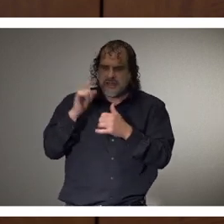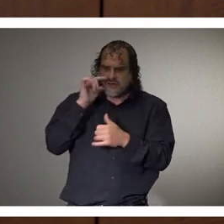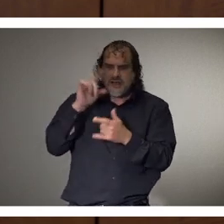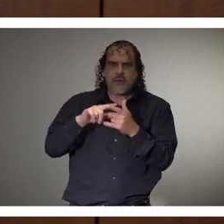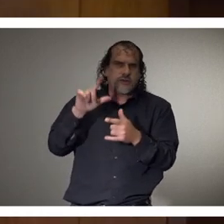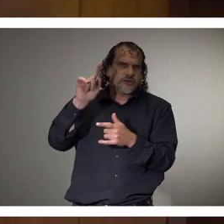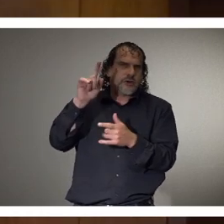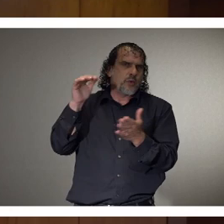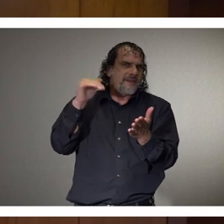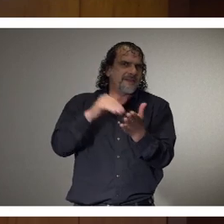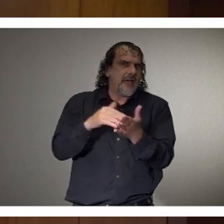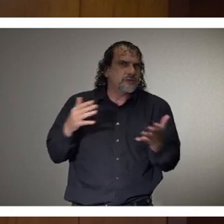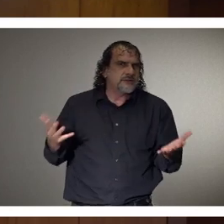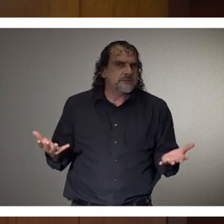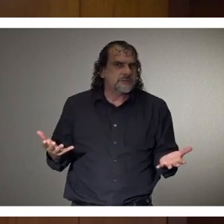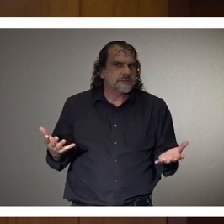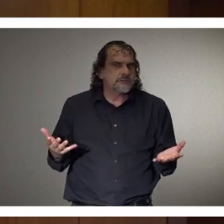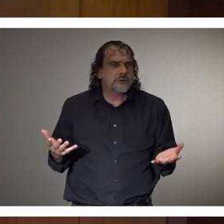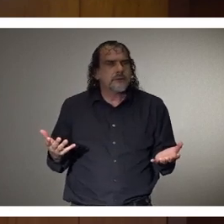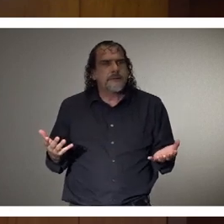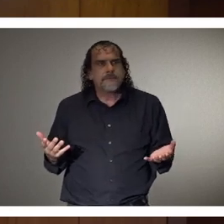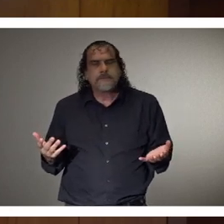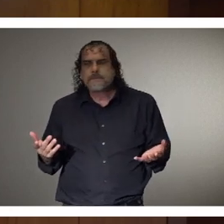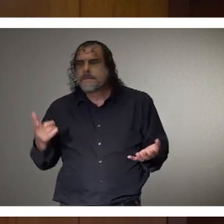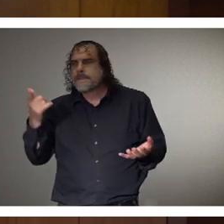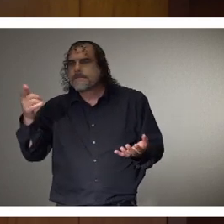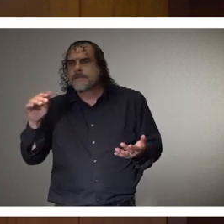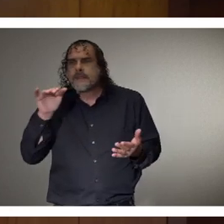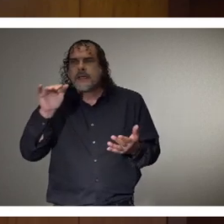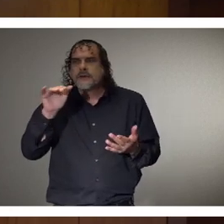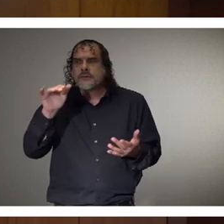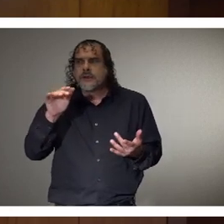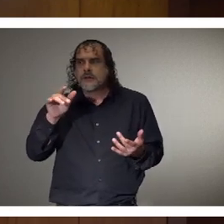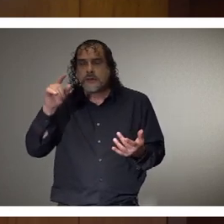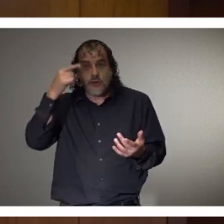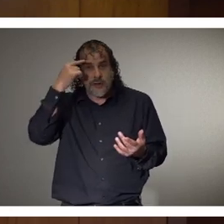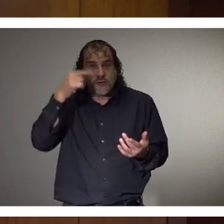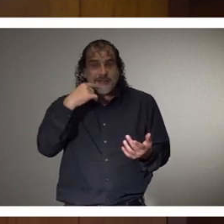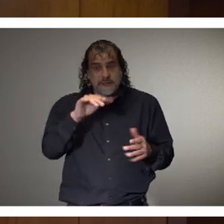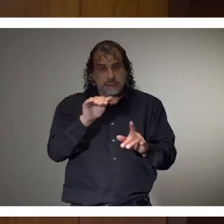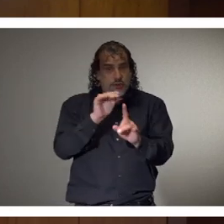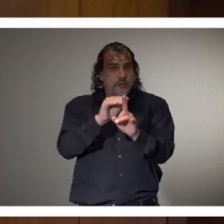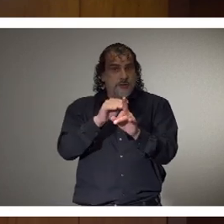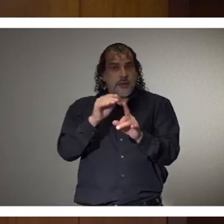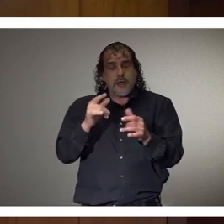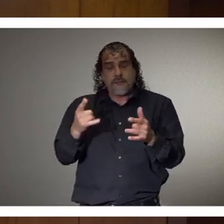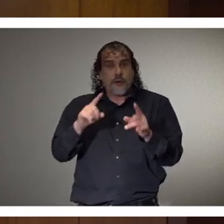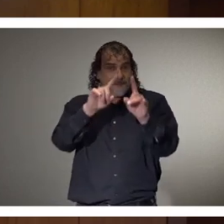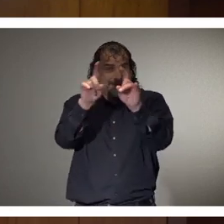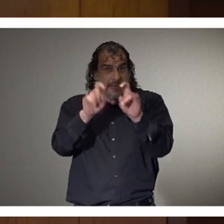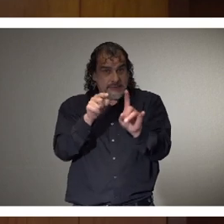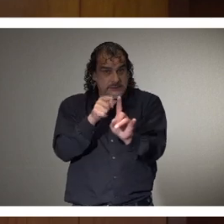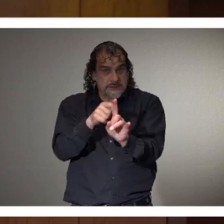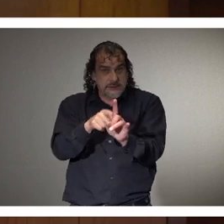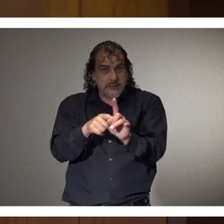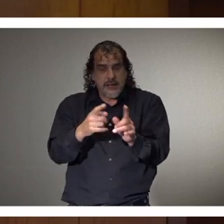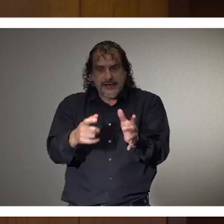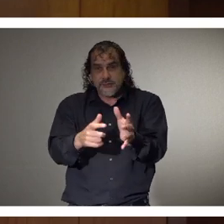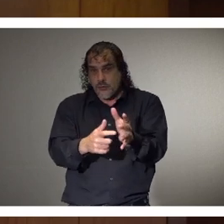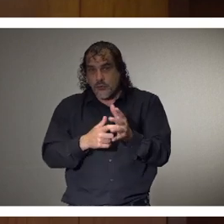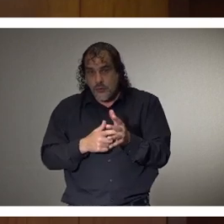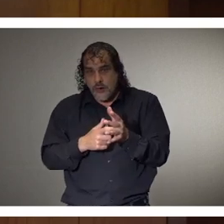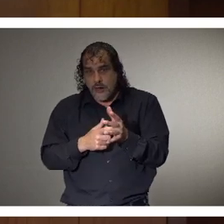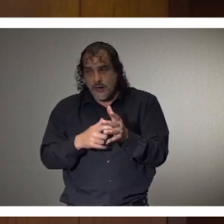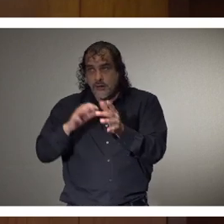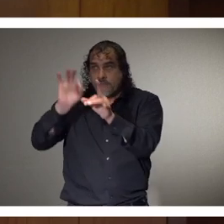Mr. Chairman, just as a reminder, as it relates to testing, it is now required by